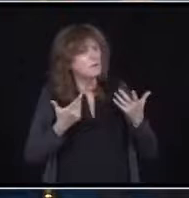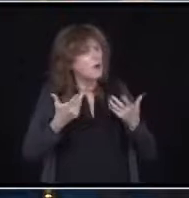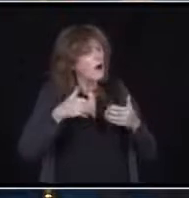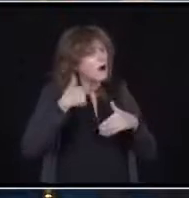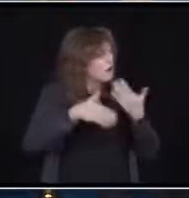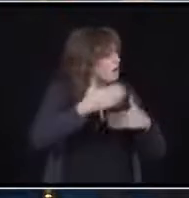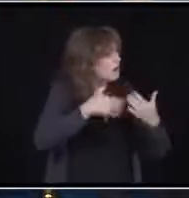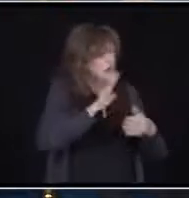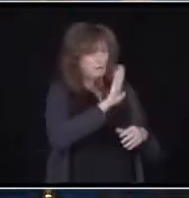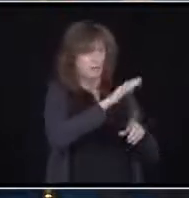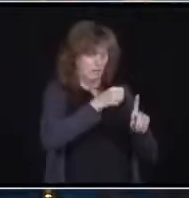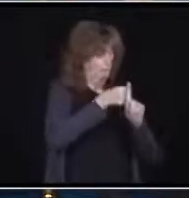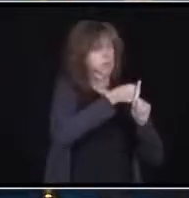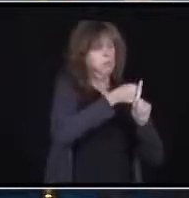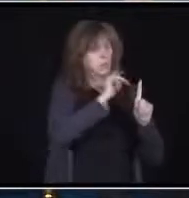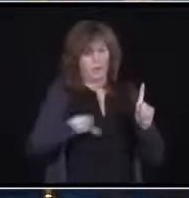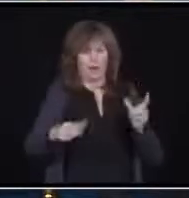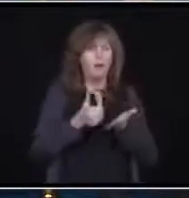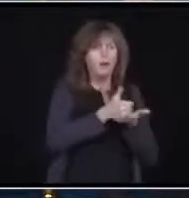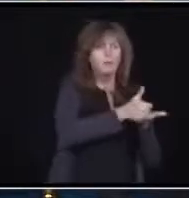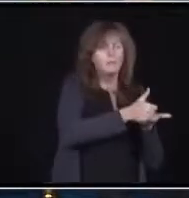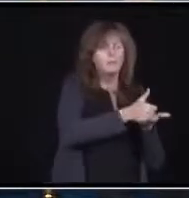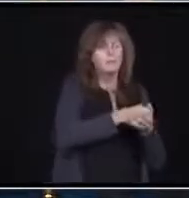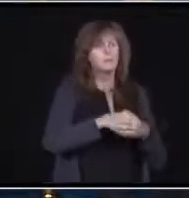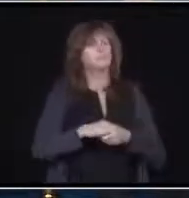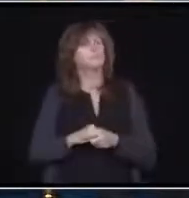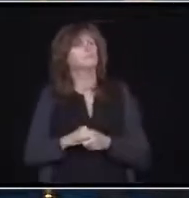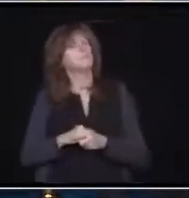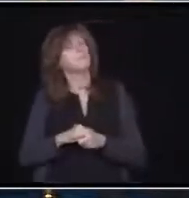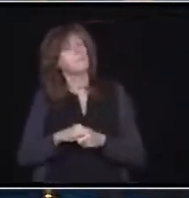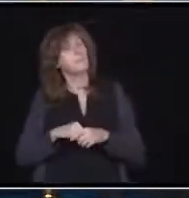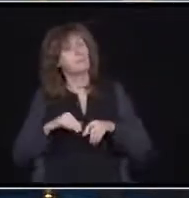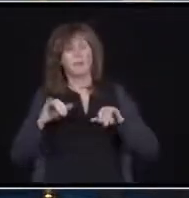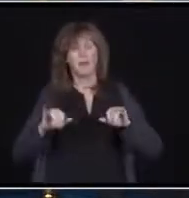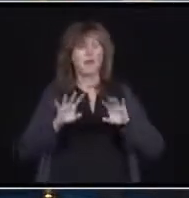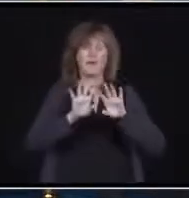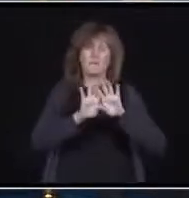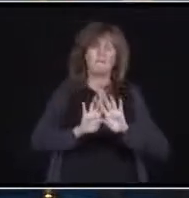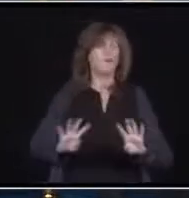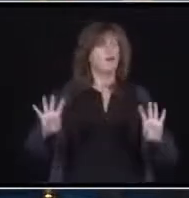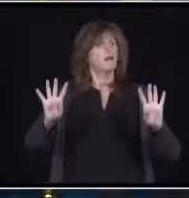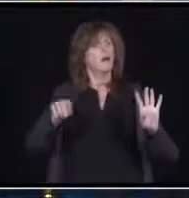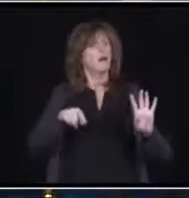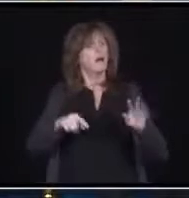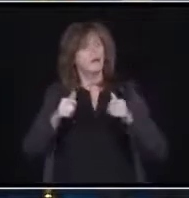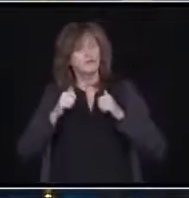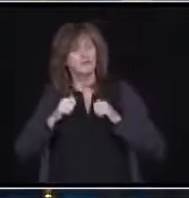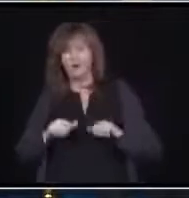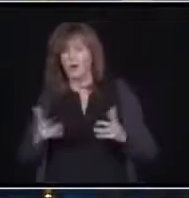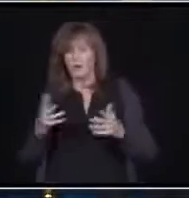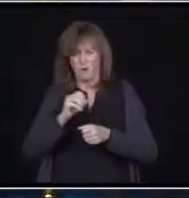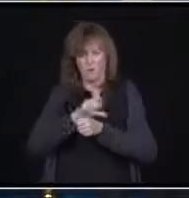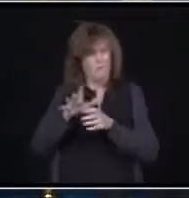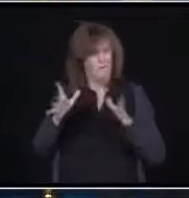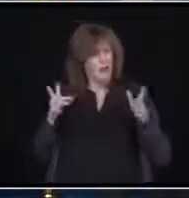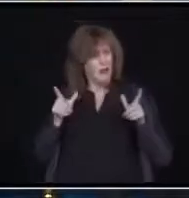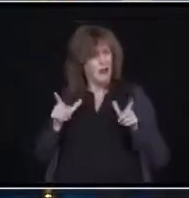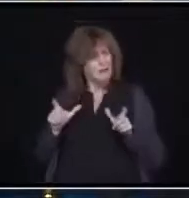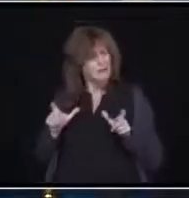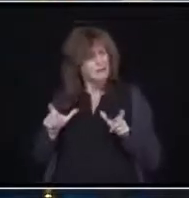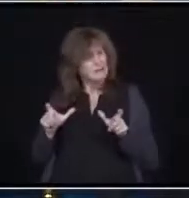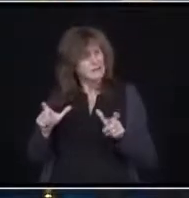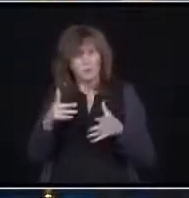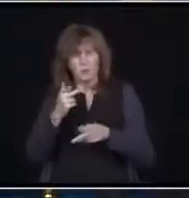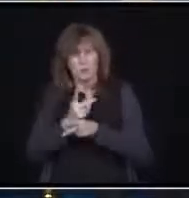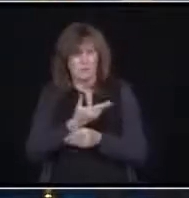PSWs have been on the front lines of our efforts to contain the spread of COVID-19 and they keep our loved ones safe. They have been